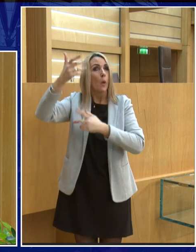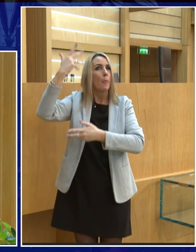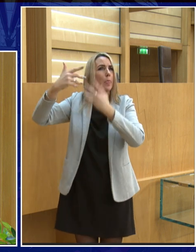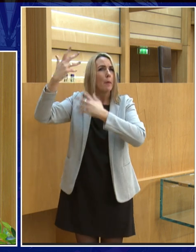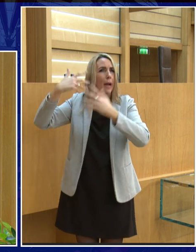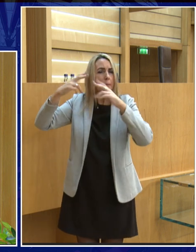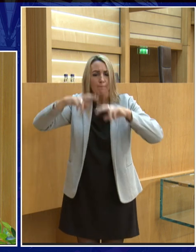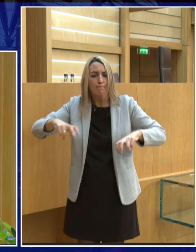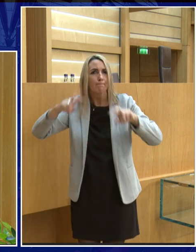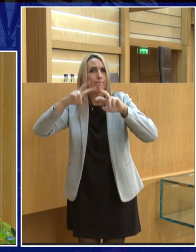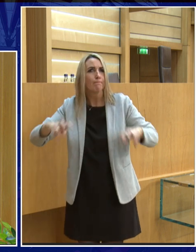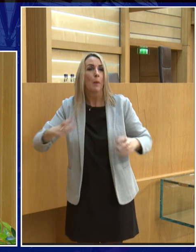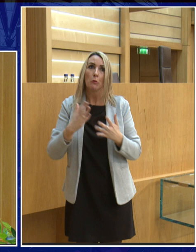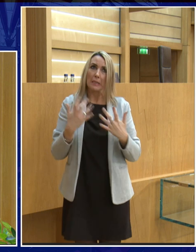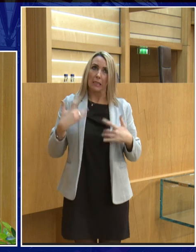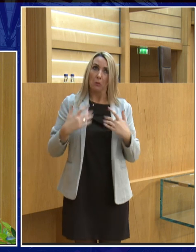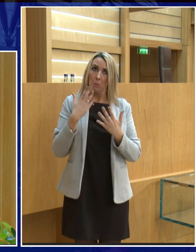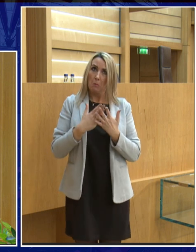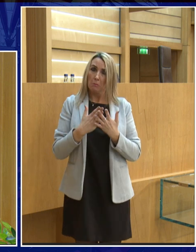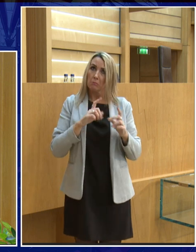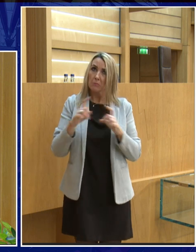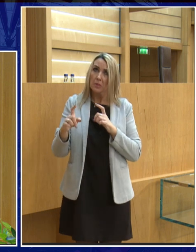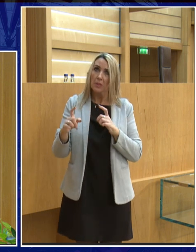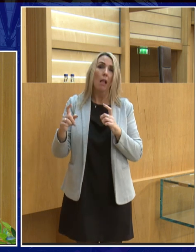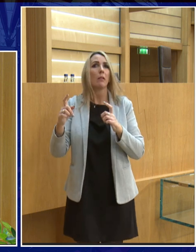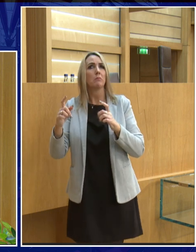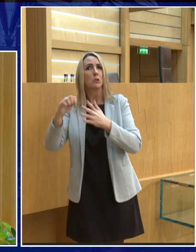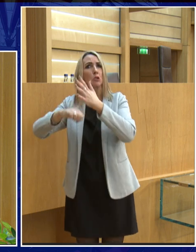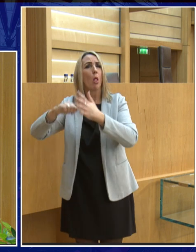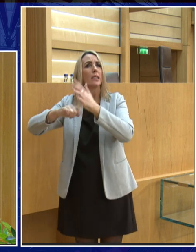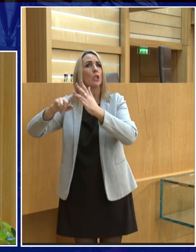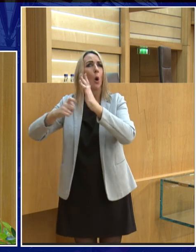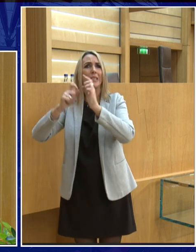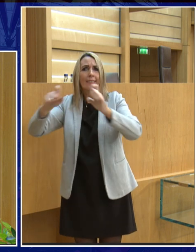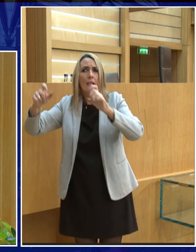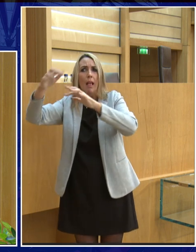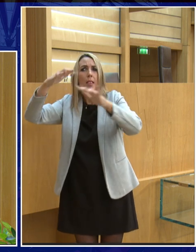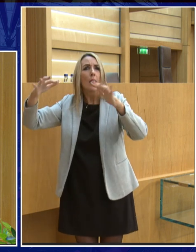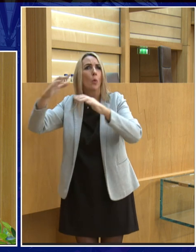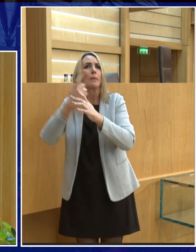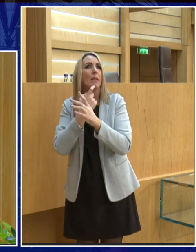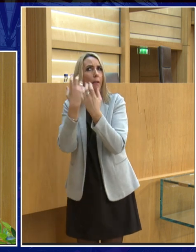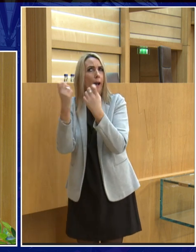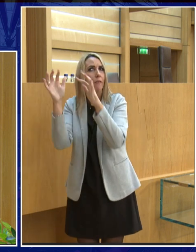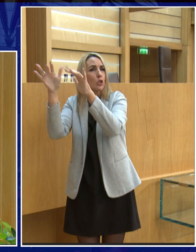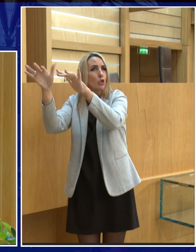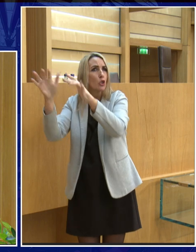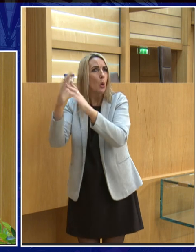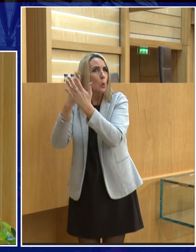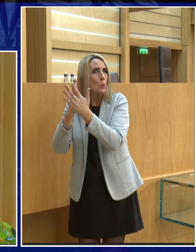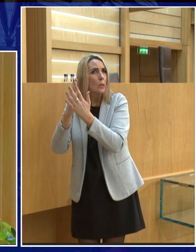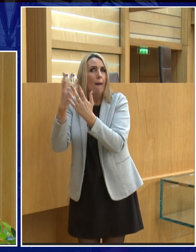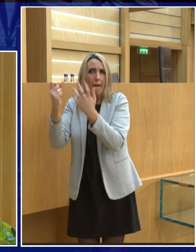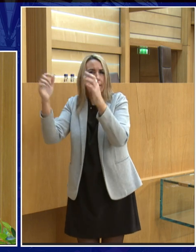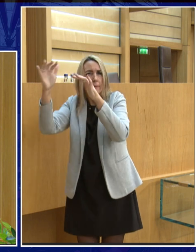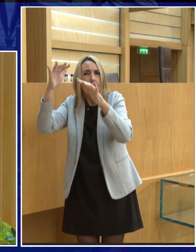found magnetism on the moon but it's quite interesting to know if it's all solid now or is there still a bit of liquid metal flowing about the moon creating a tiny tiny